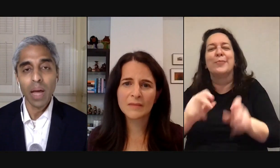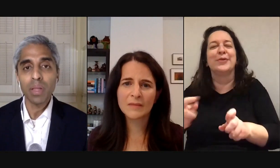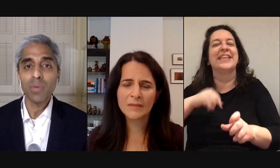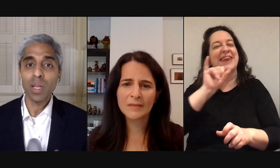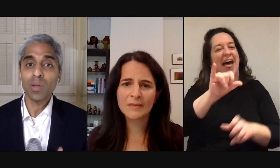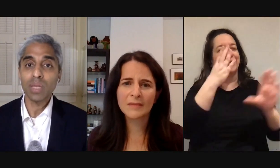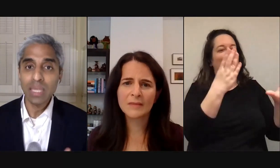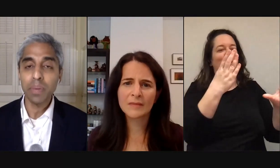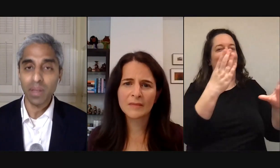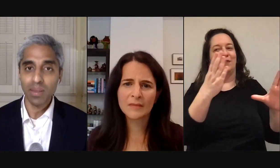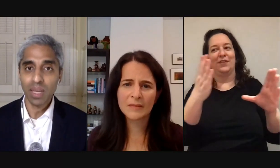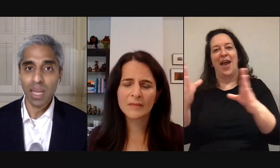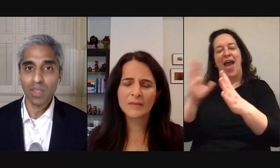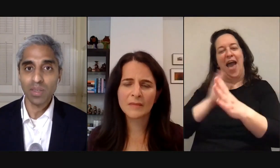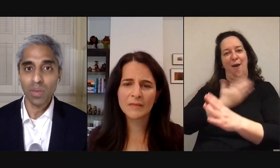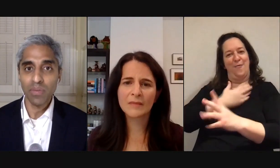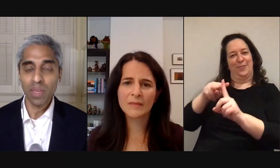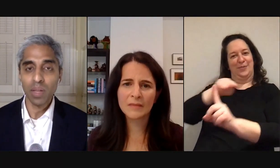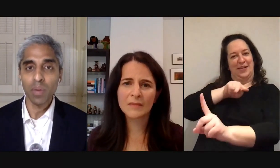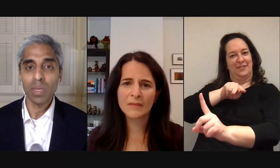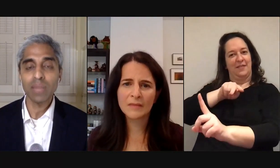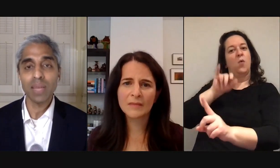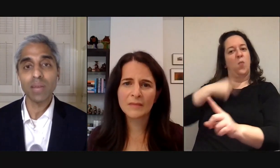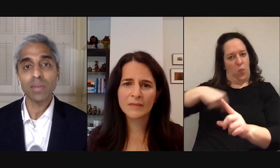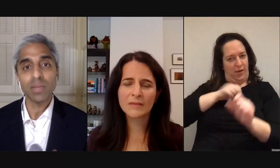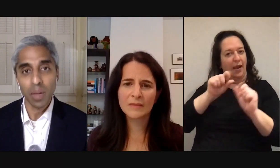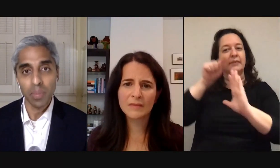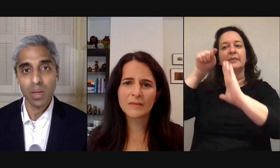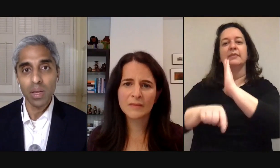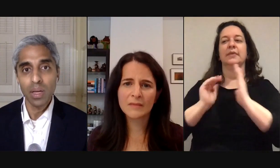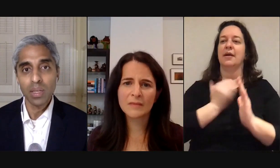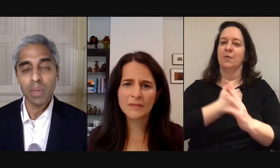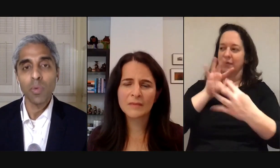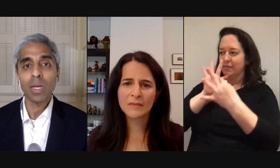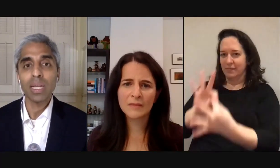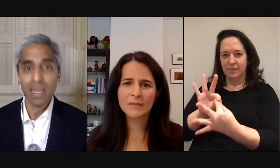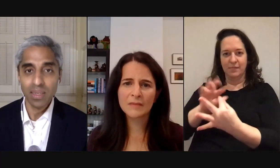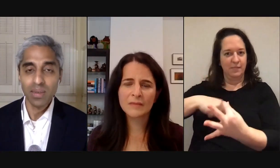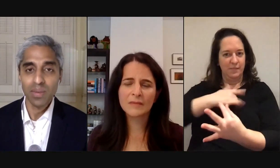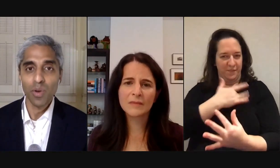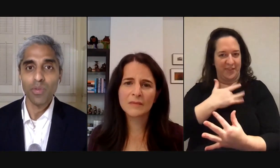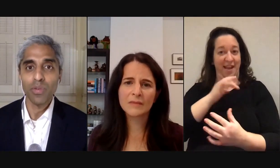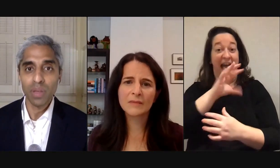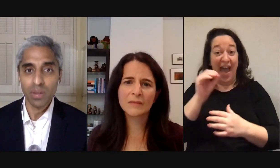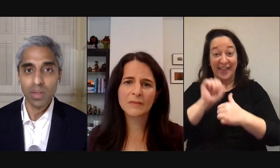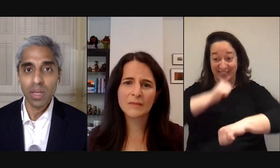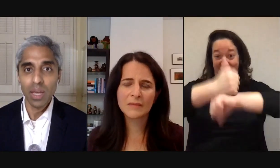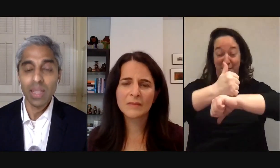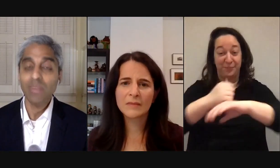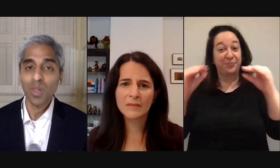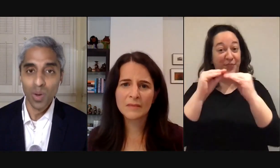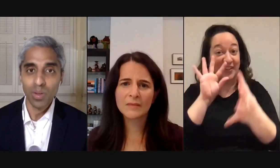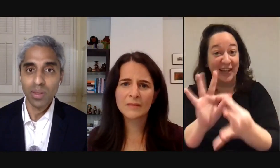i believe we can not only deepen the connections that we feel but we can set ourselves up to be more connected more fulfilled